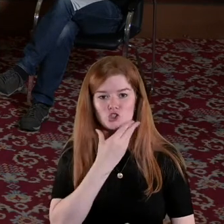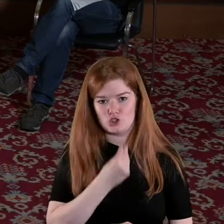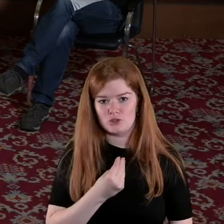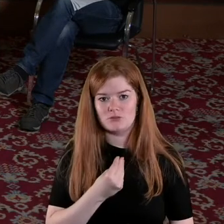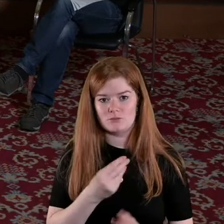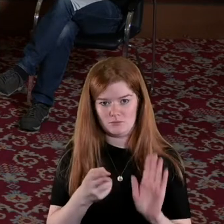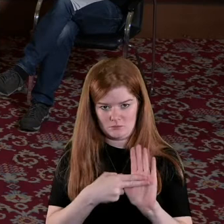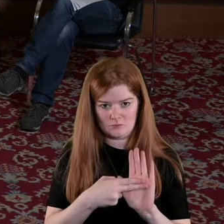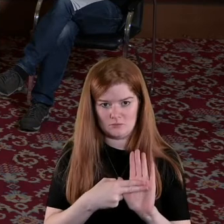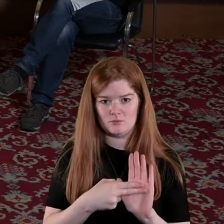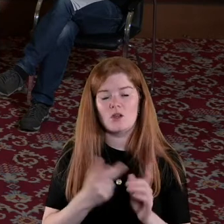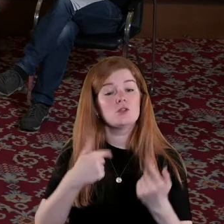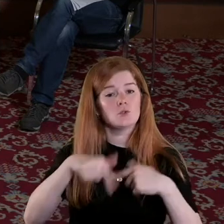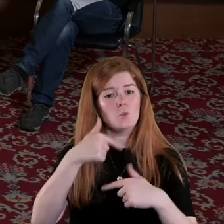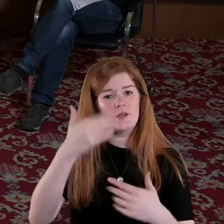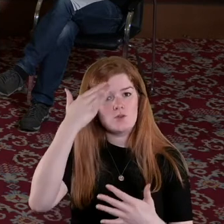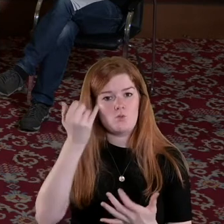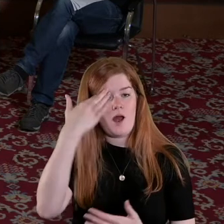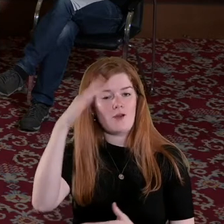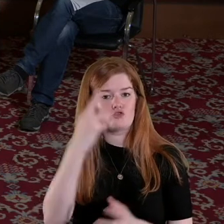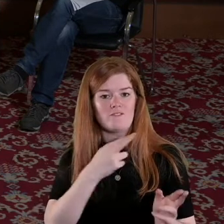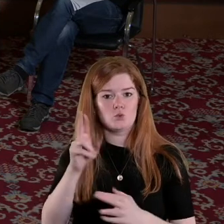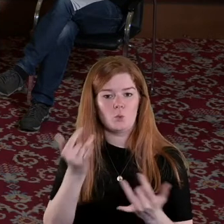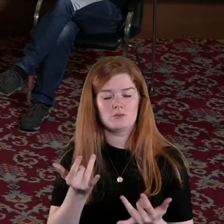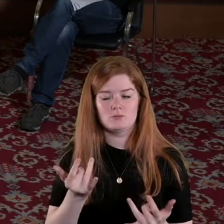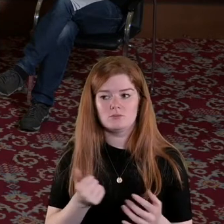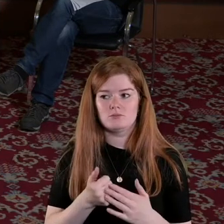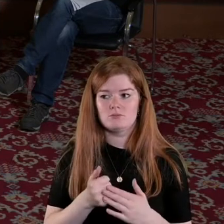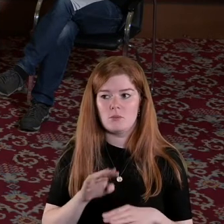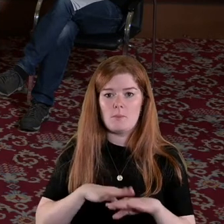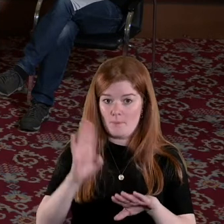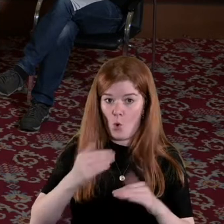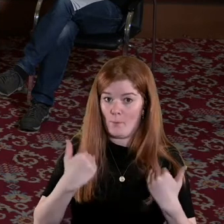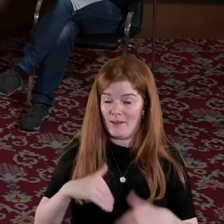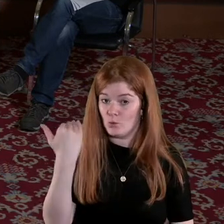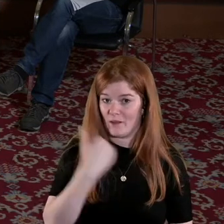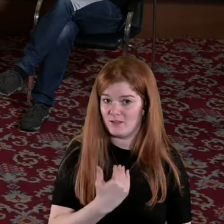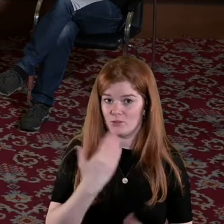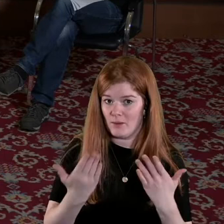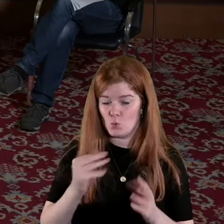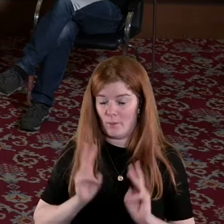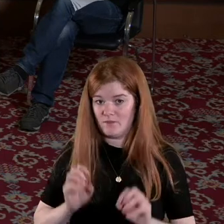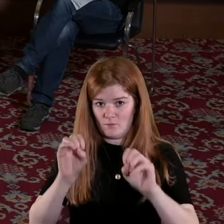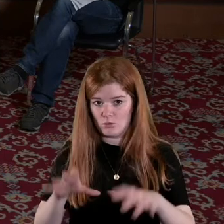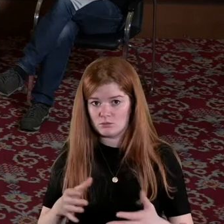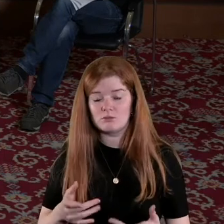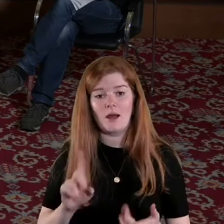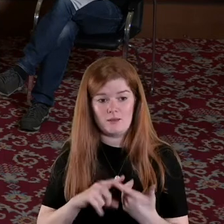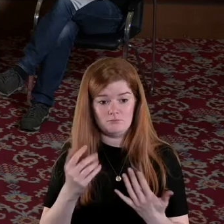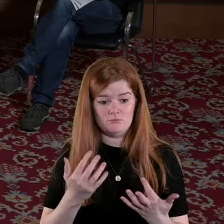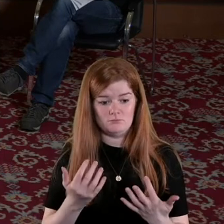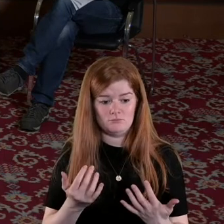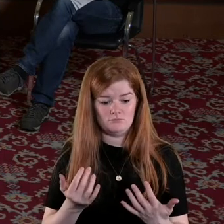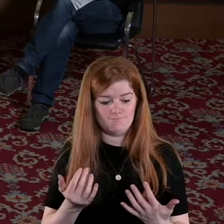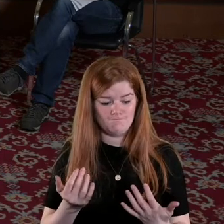we know in the Irish revolution that more men were killed than women and a lot of